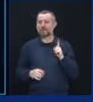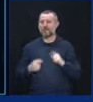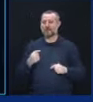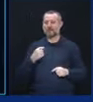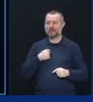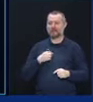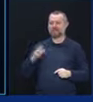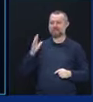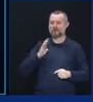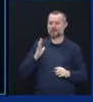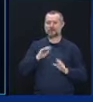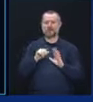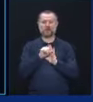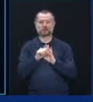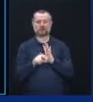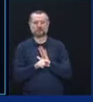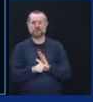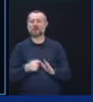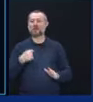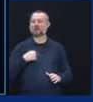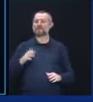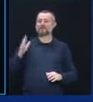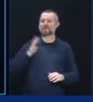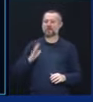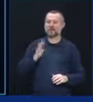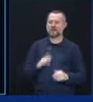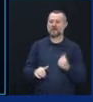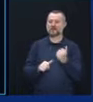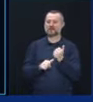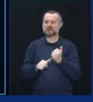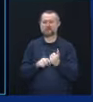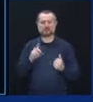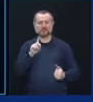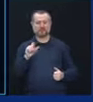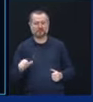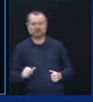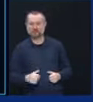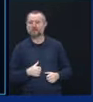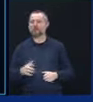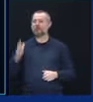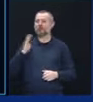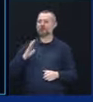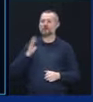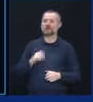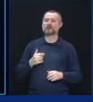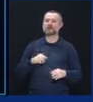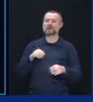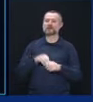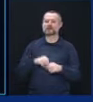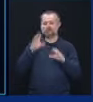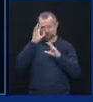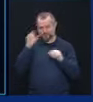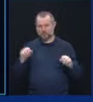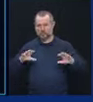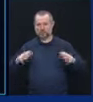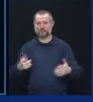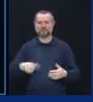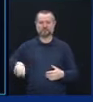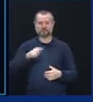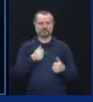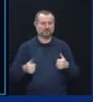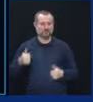former assistant district attorney, former cabinet secretary. The federal DOJ